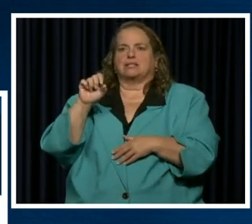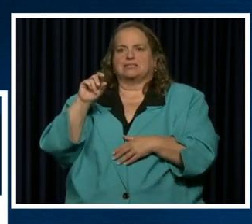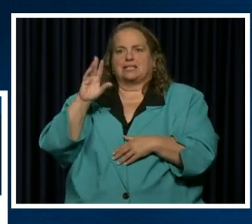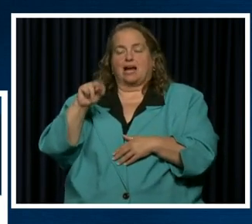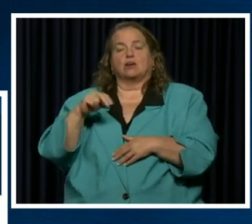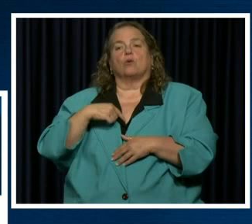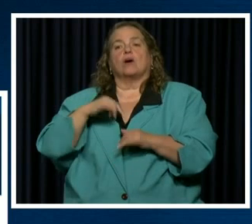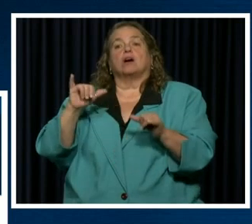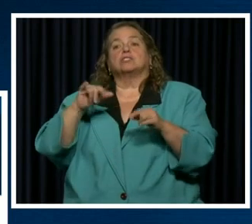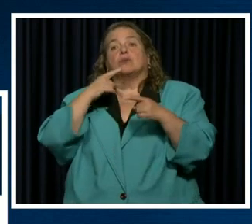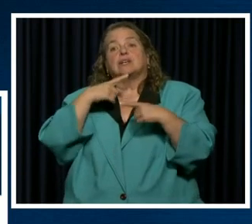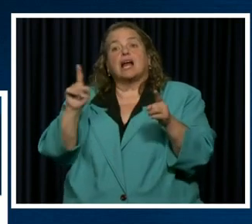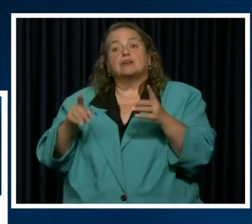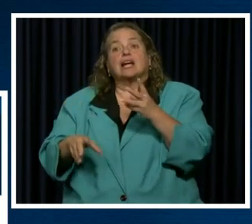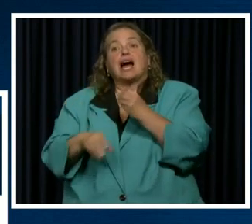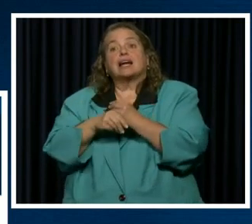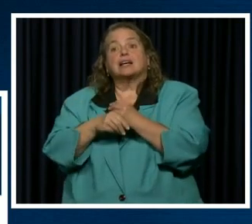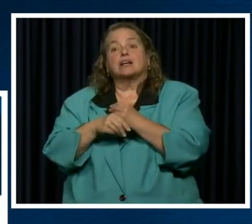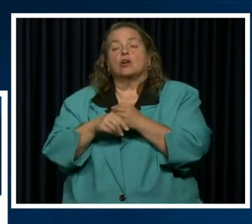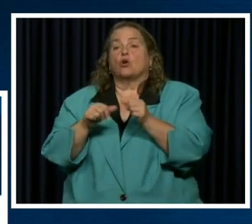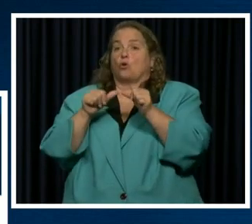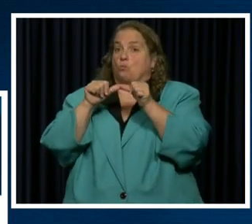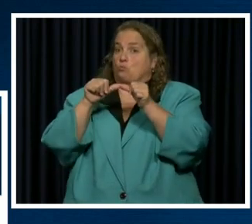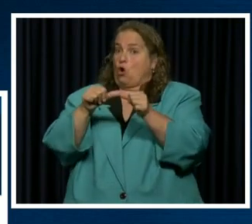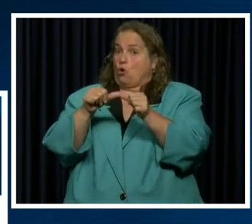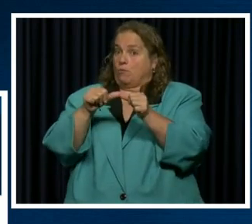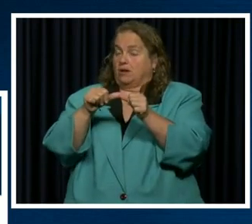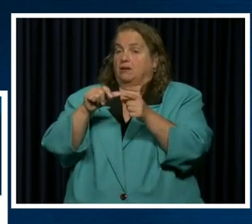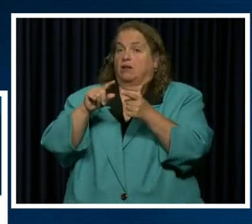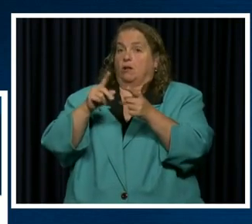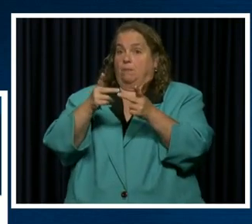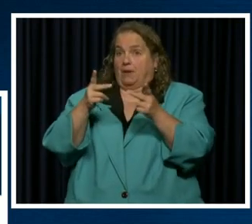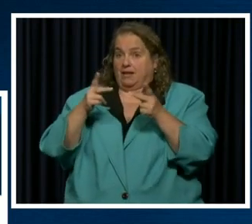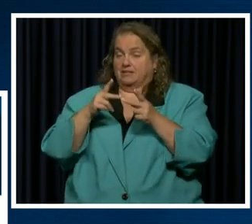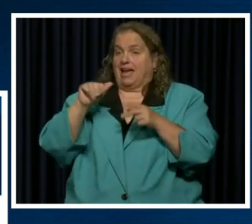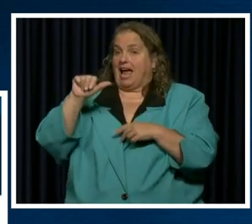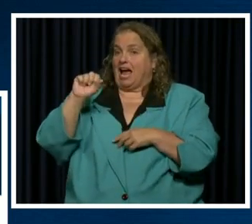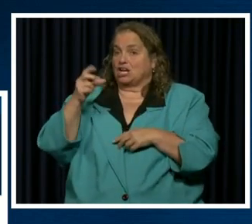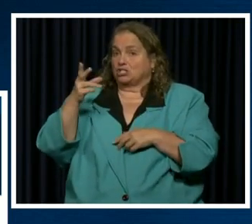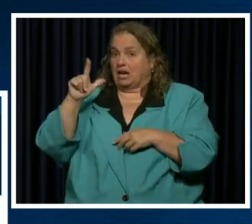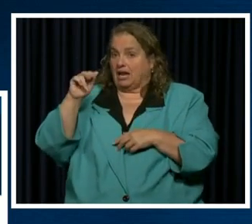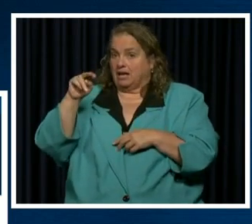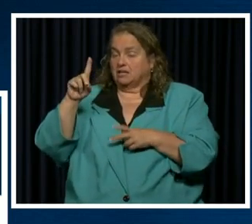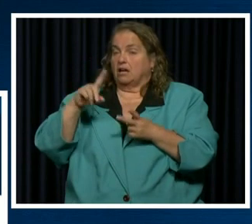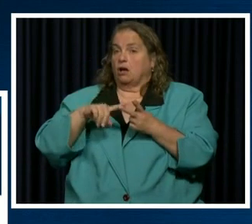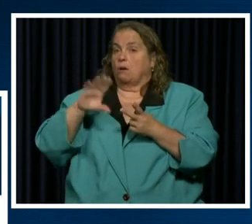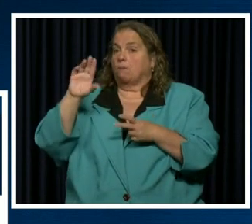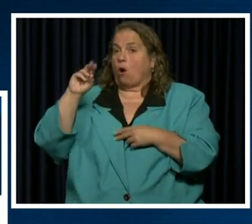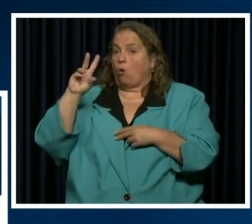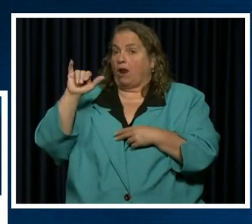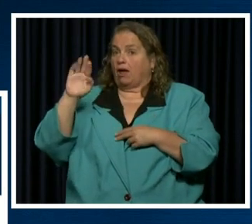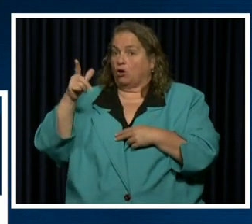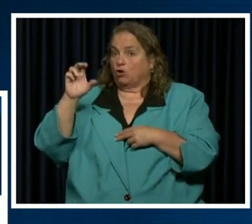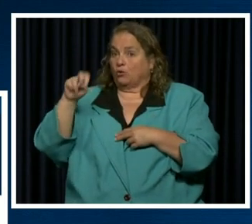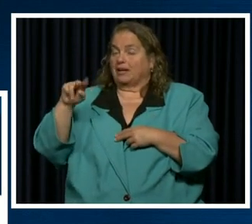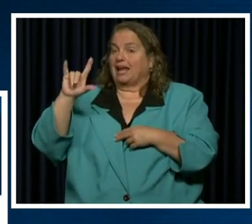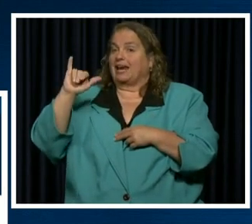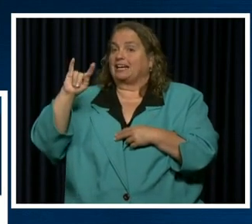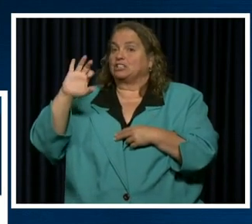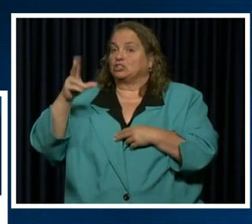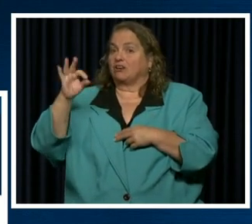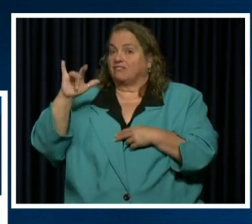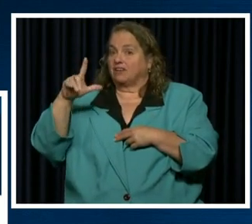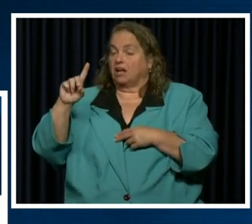additional locations, permanent locations in Ashland, Bowling Green, Litchfield, London,